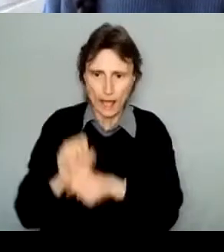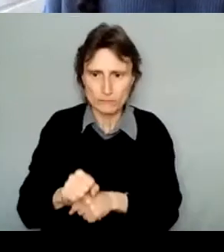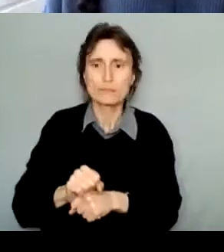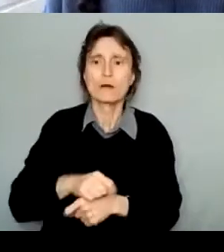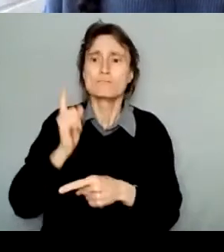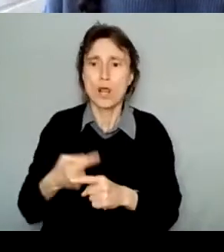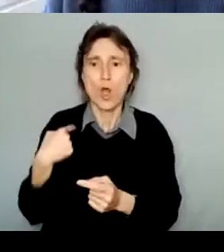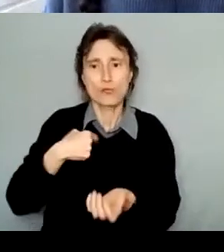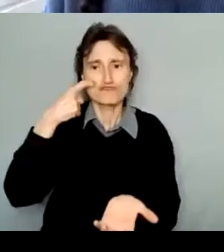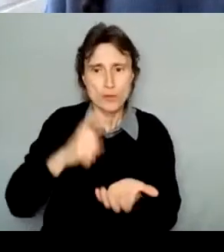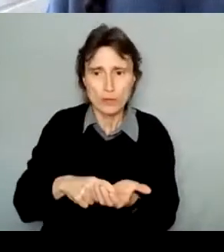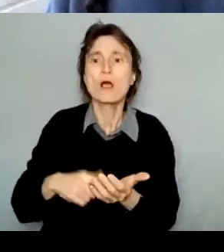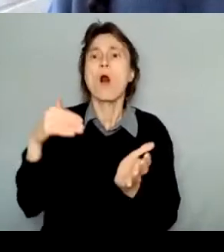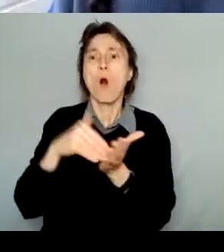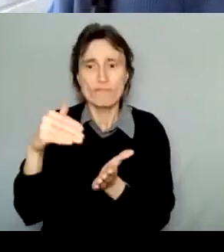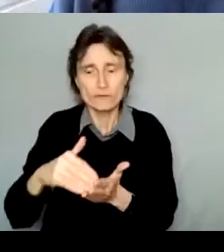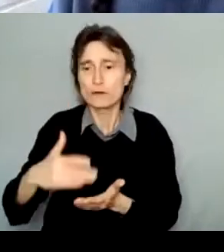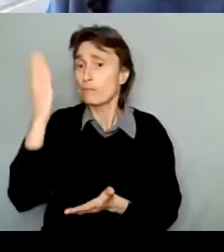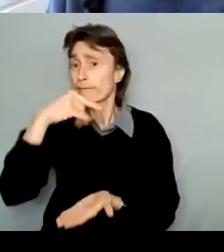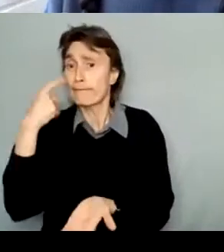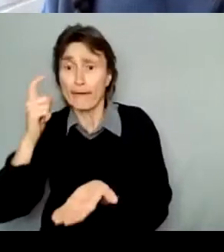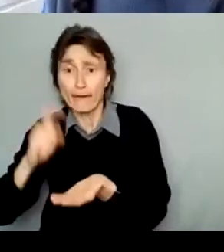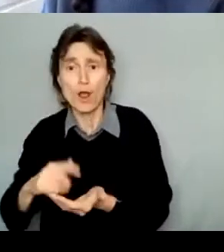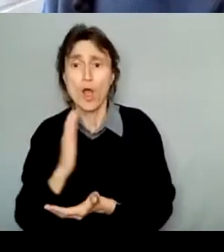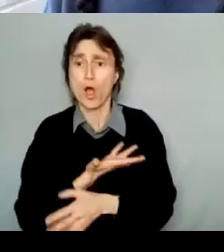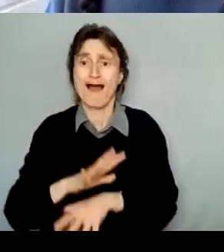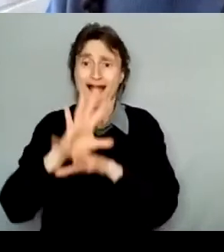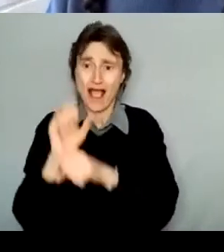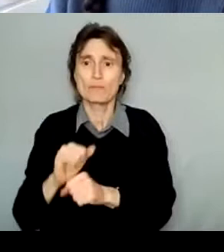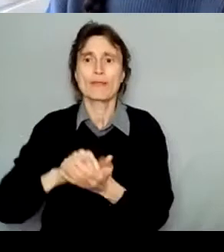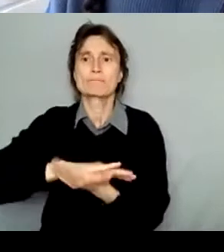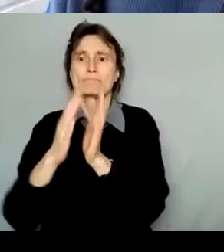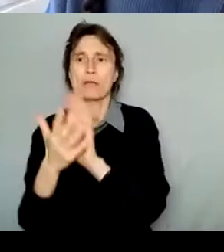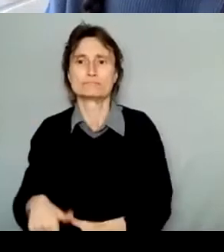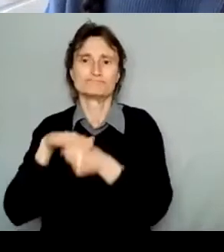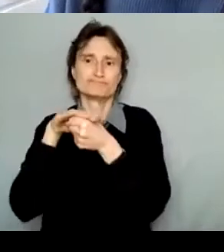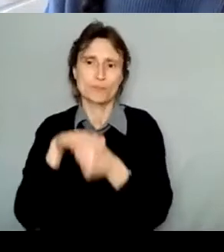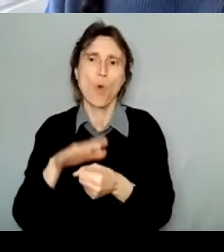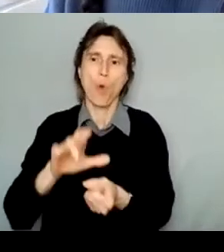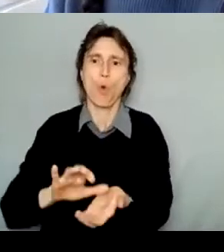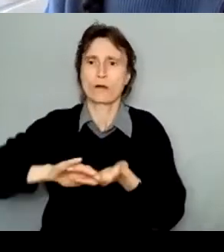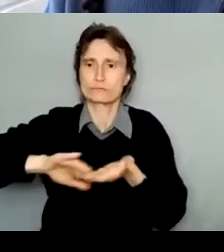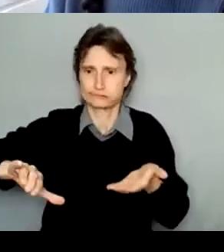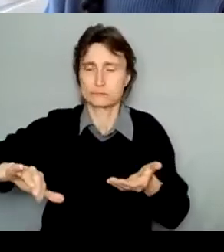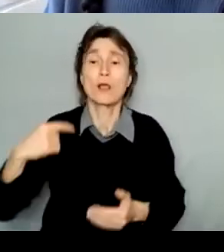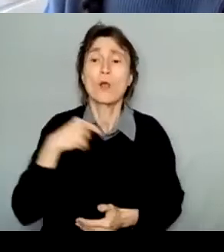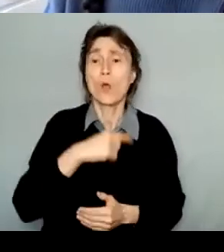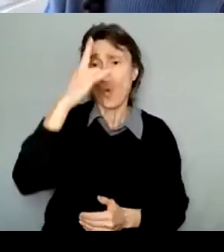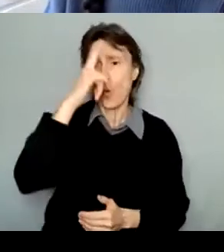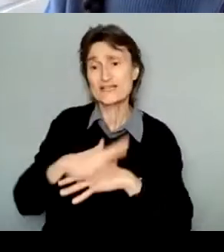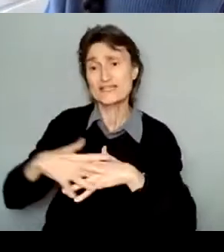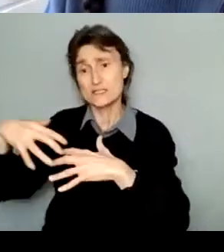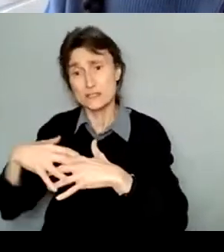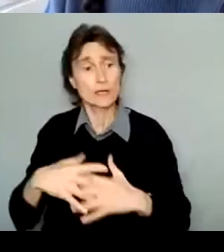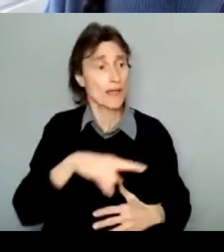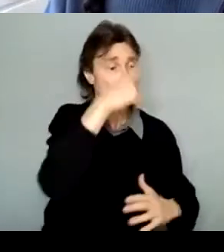and outcomes for others, including, but not limited, to Indigenous communities, Black communities, persons of colour, persons with